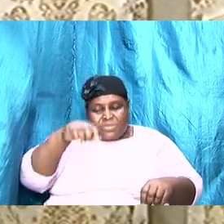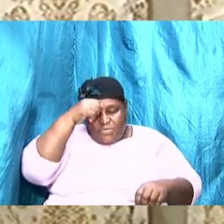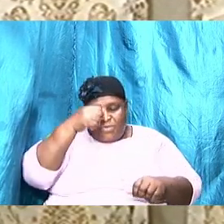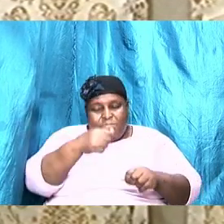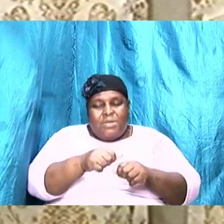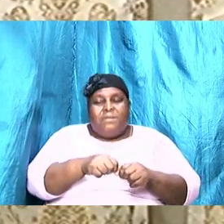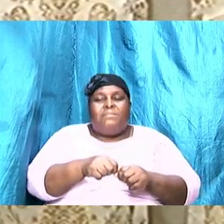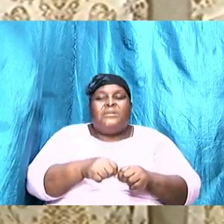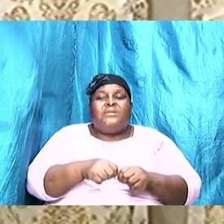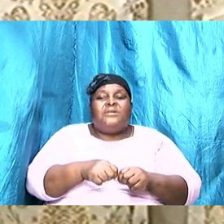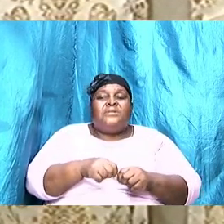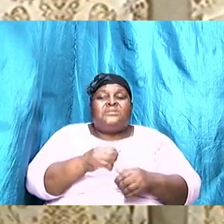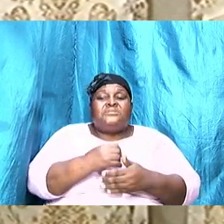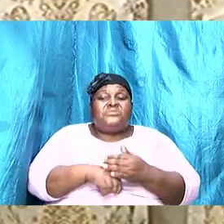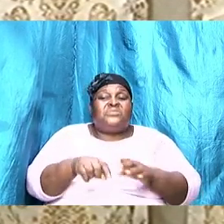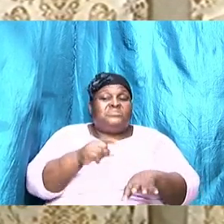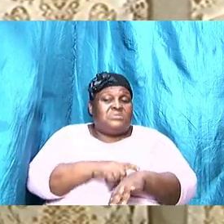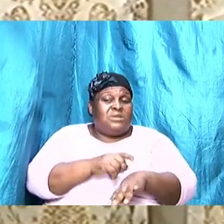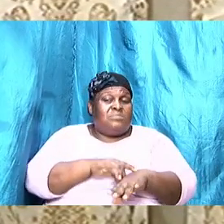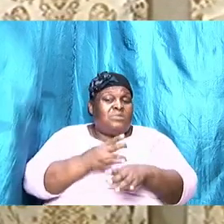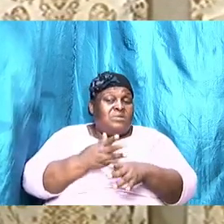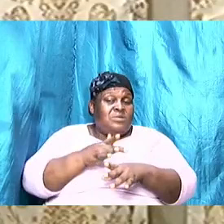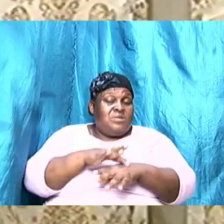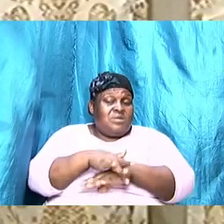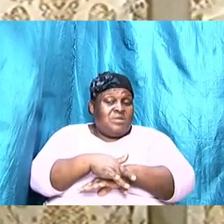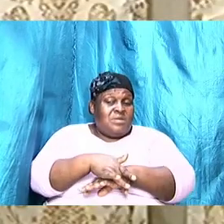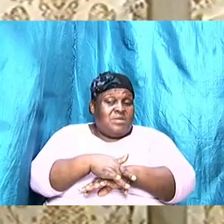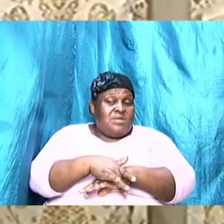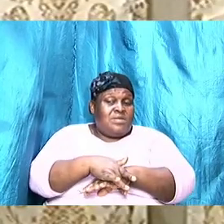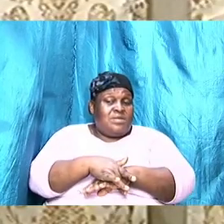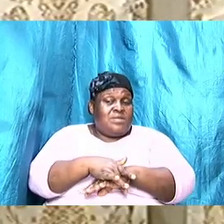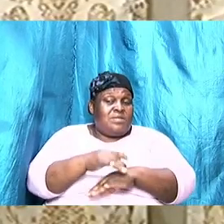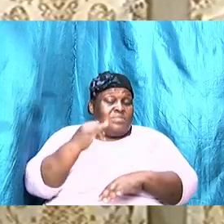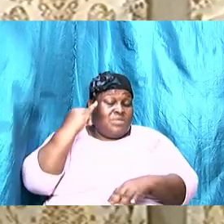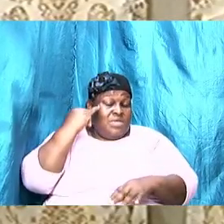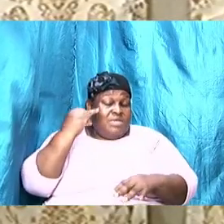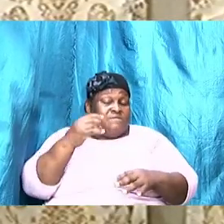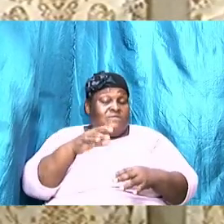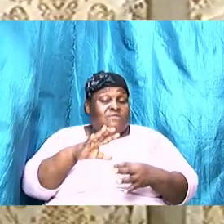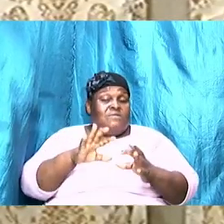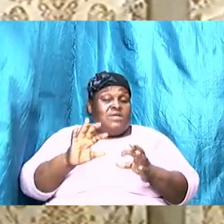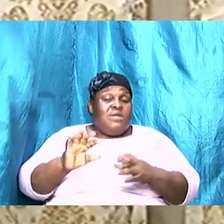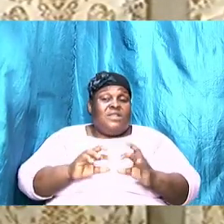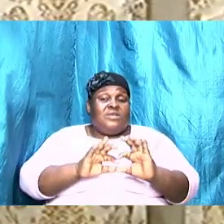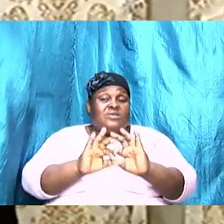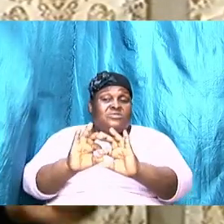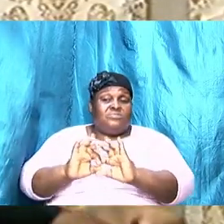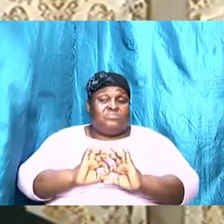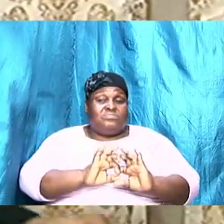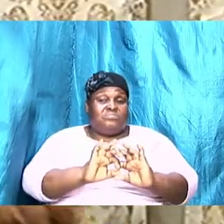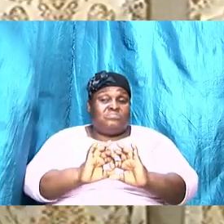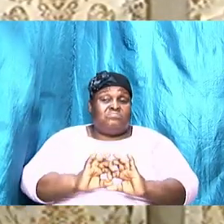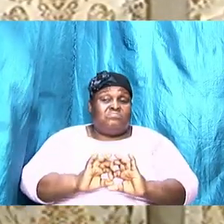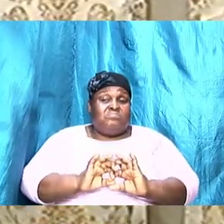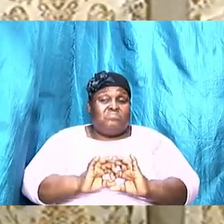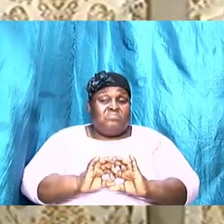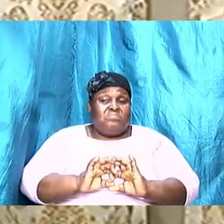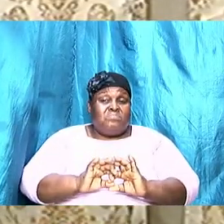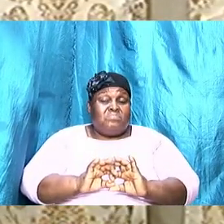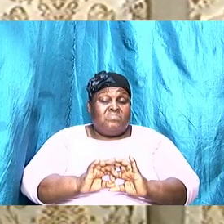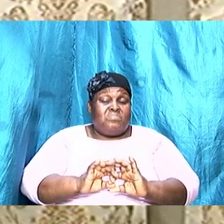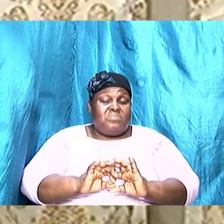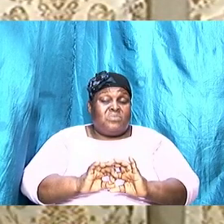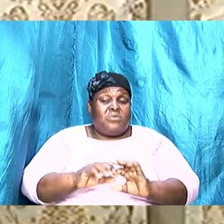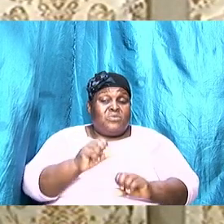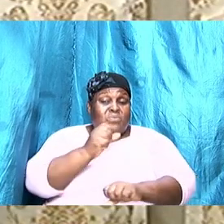that if the relationship is going to move, and if it is going to be something that we embrace and